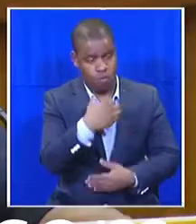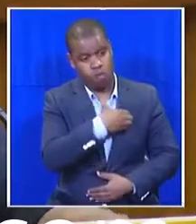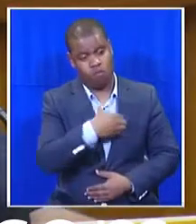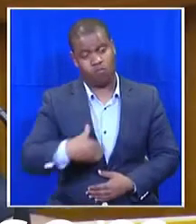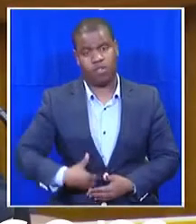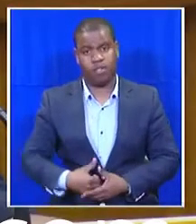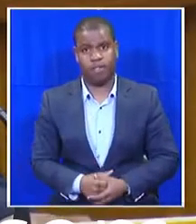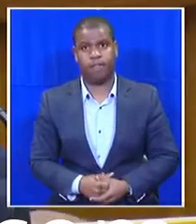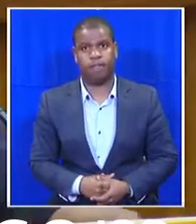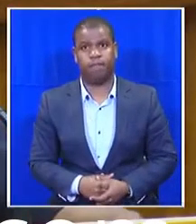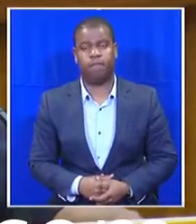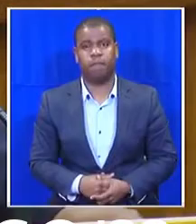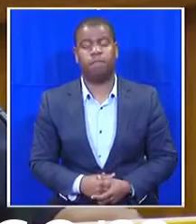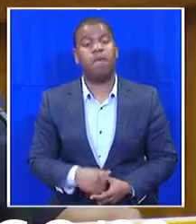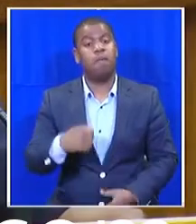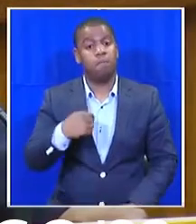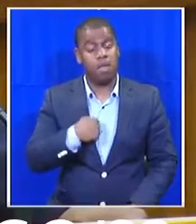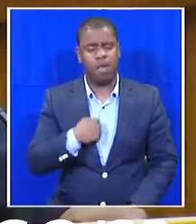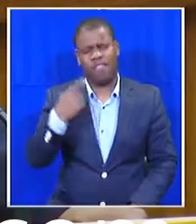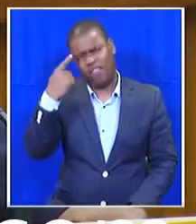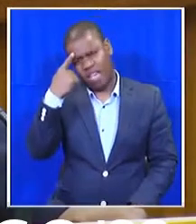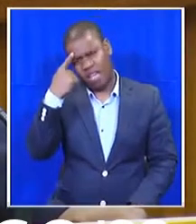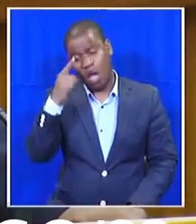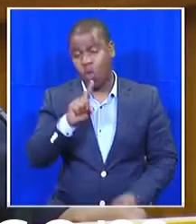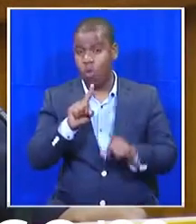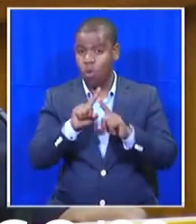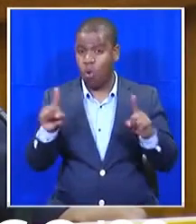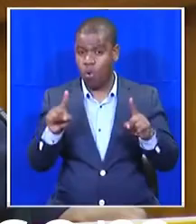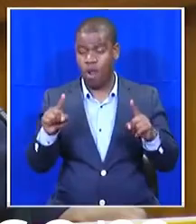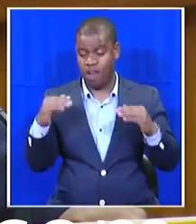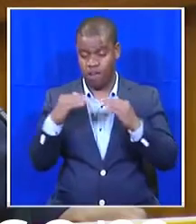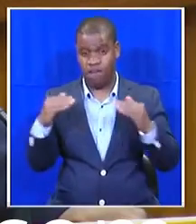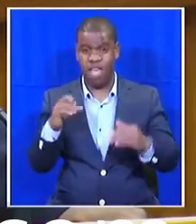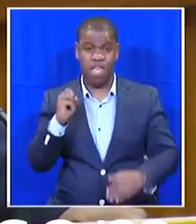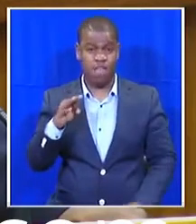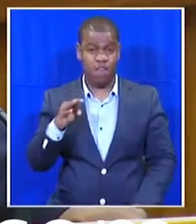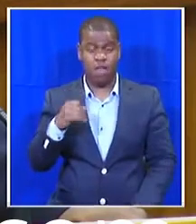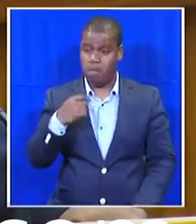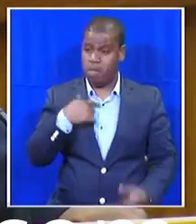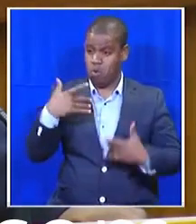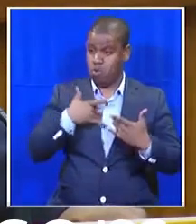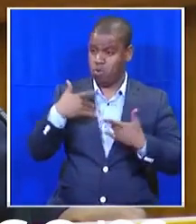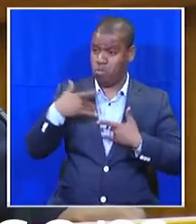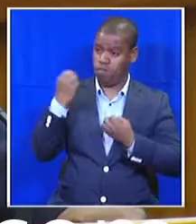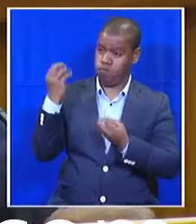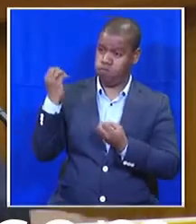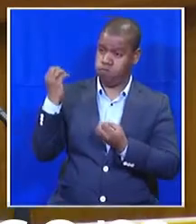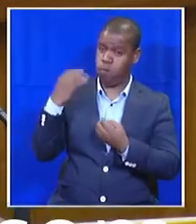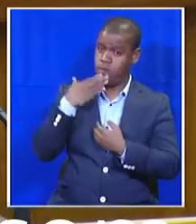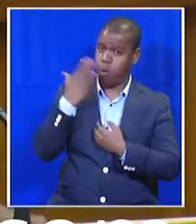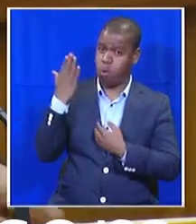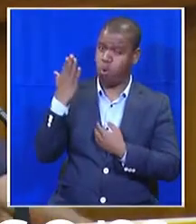I think it would be unfair for me not to raise my concern about your house. Each